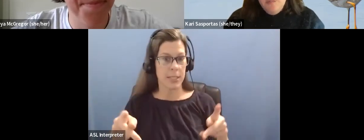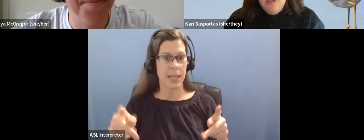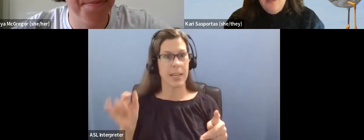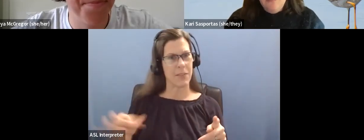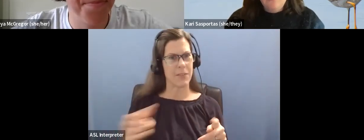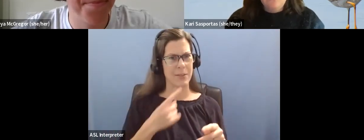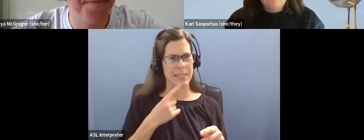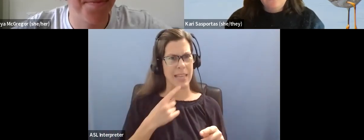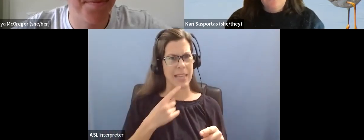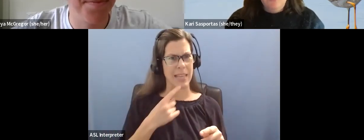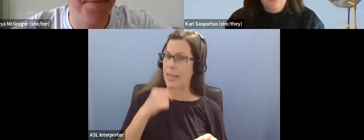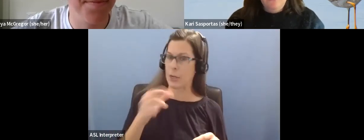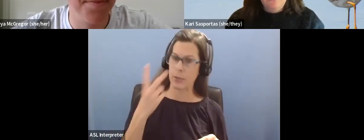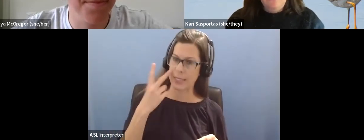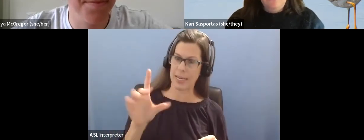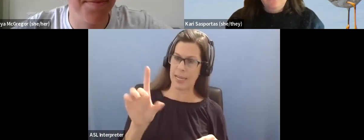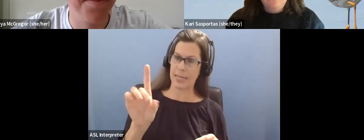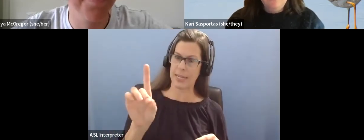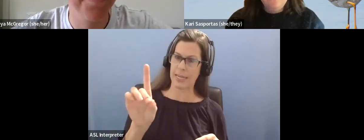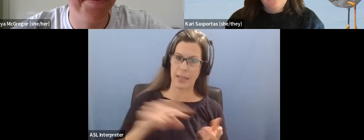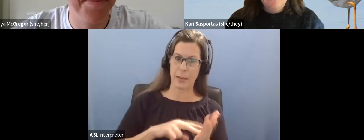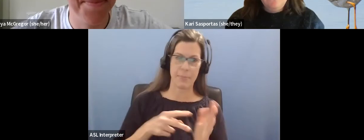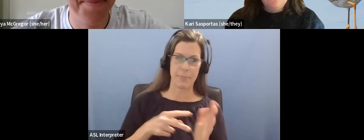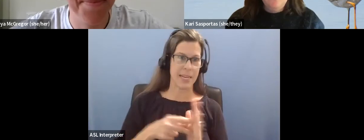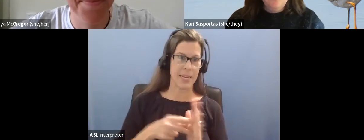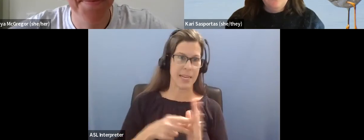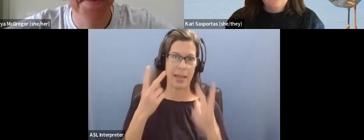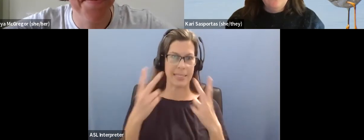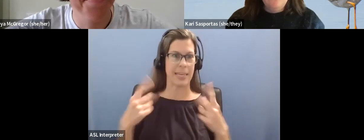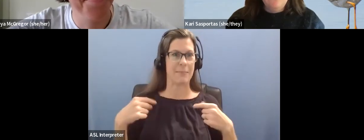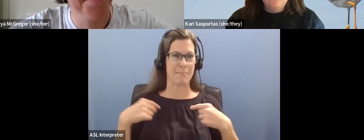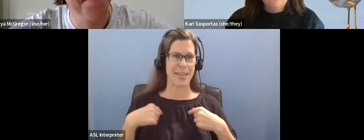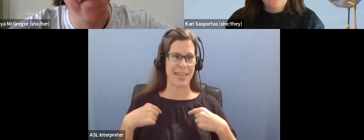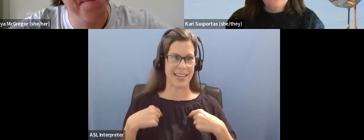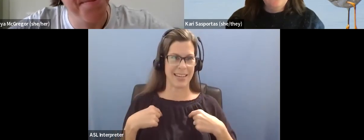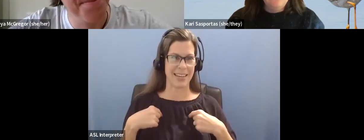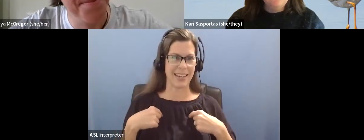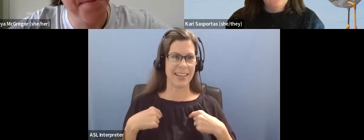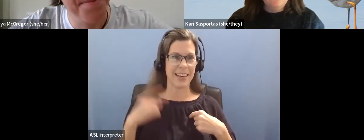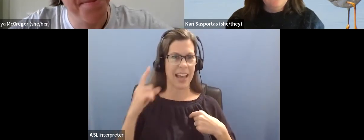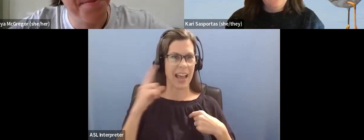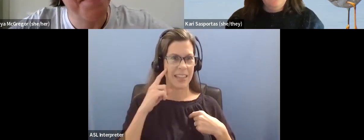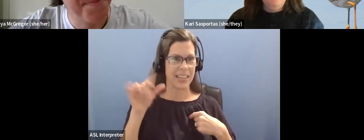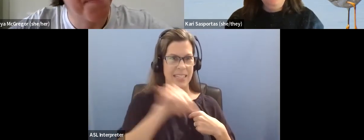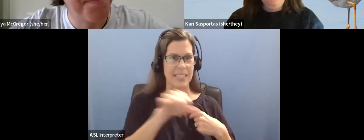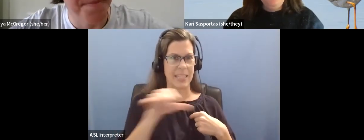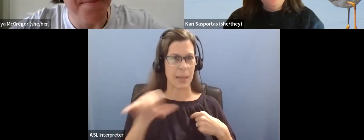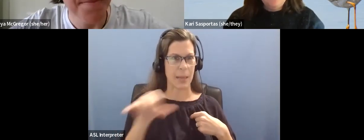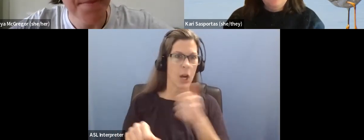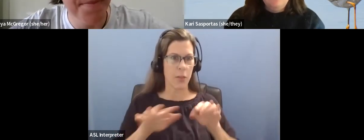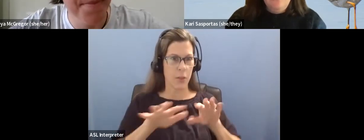see disability, then you're not seeing me. And I think that's similar with other marginalized groups. Um,